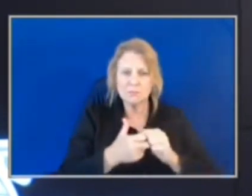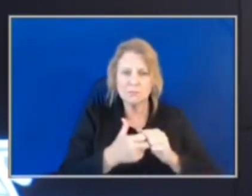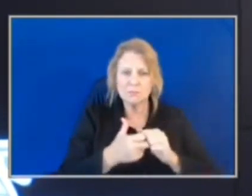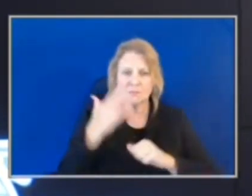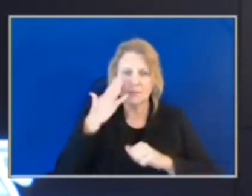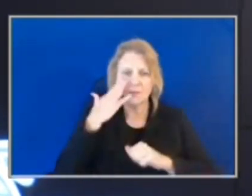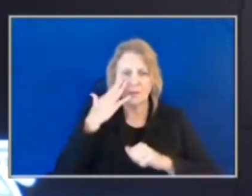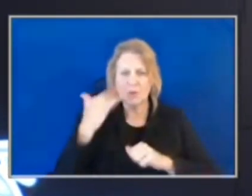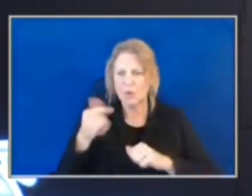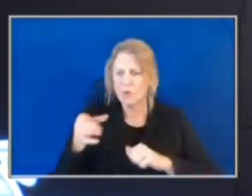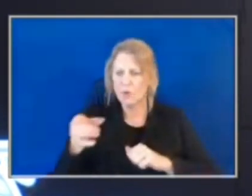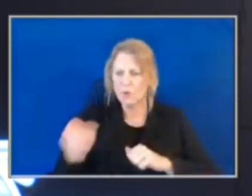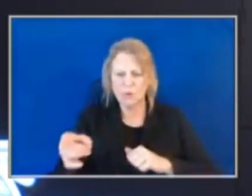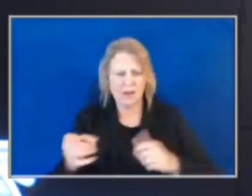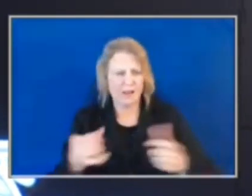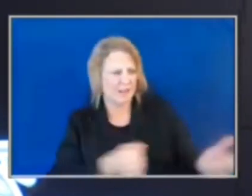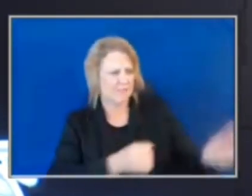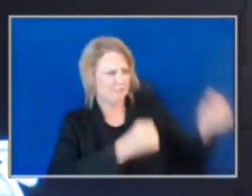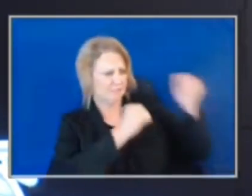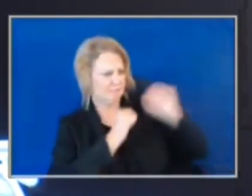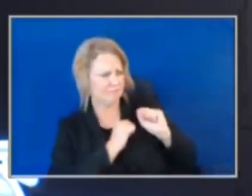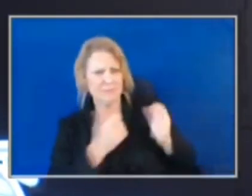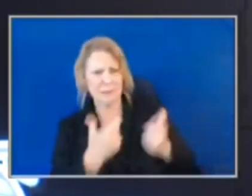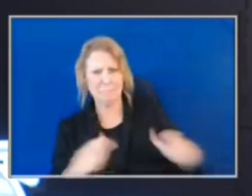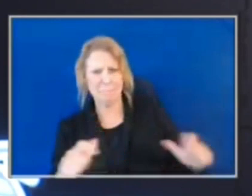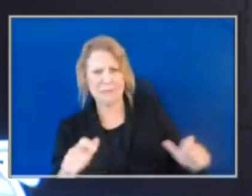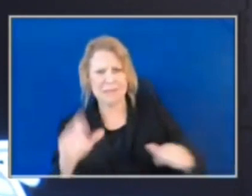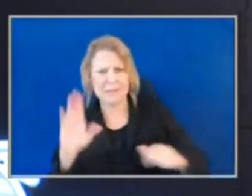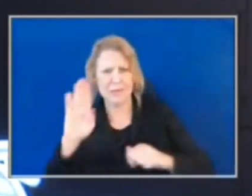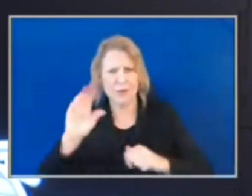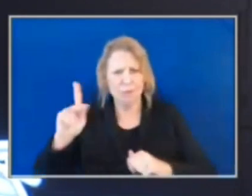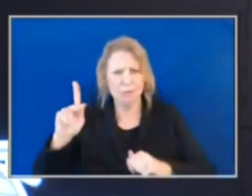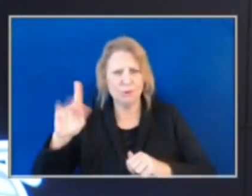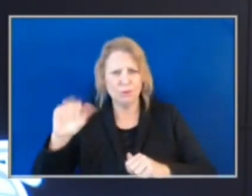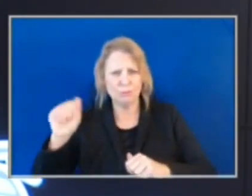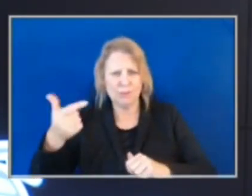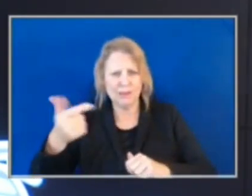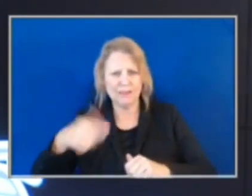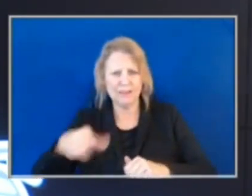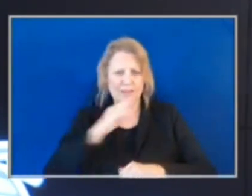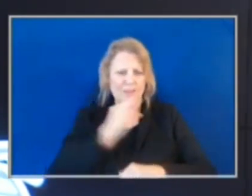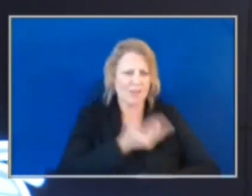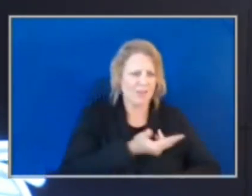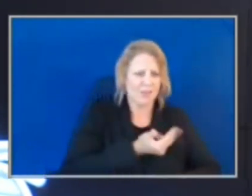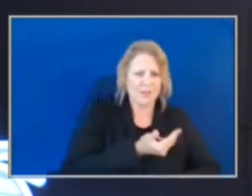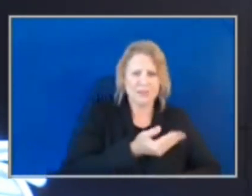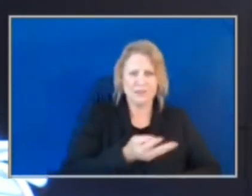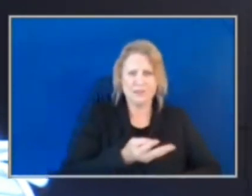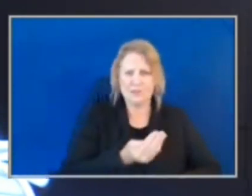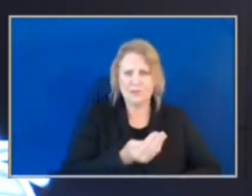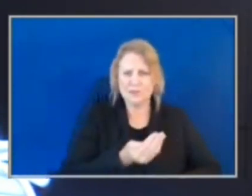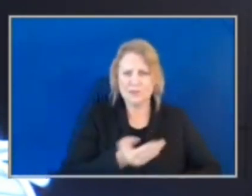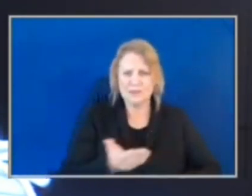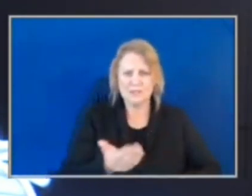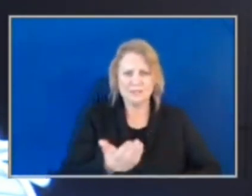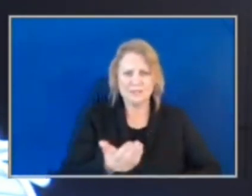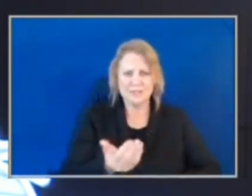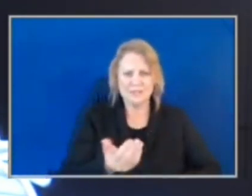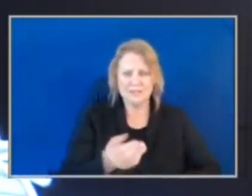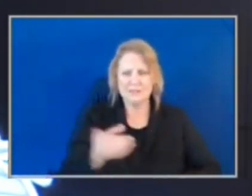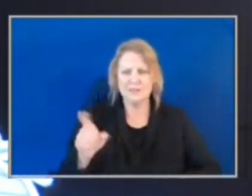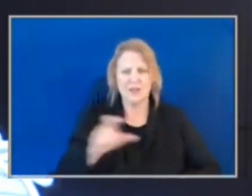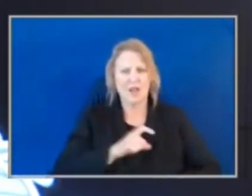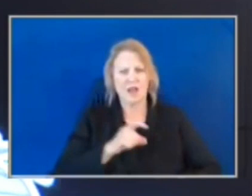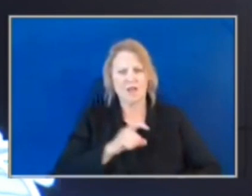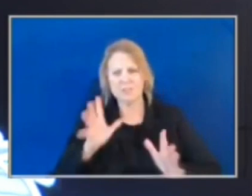What's in your child's room? When we see a child that's been, you know, 13, 14, 15-year-old arrested, and when officers are going into their